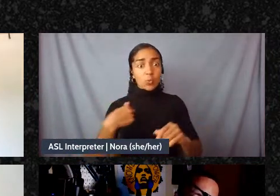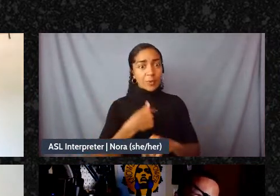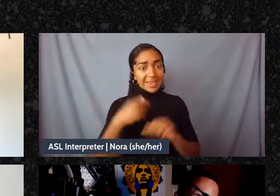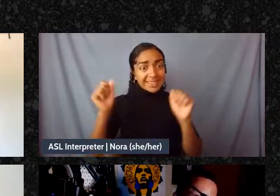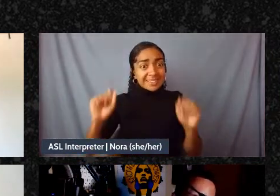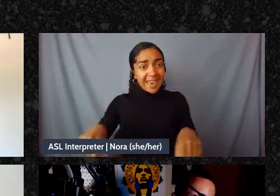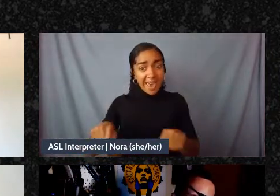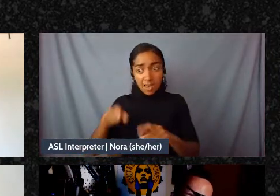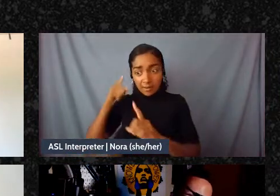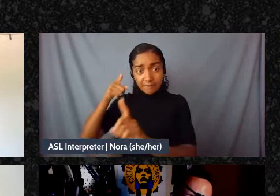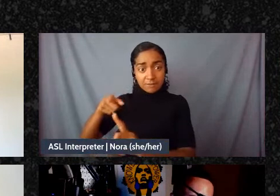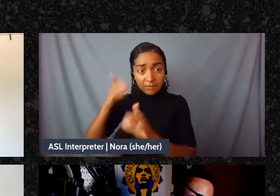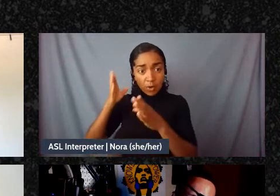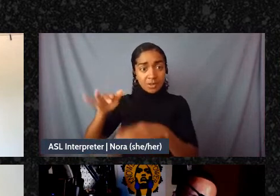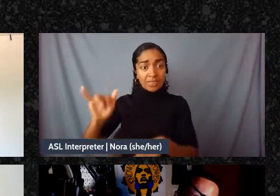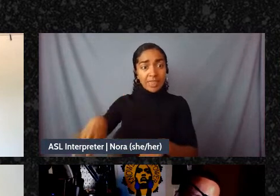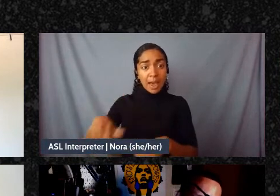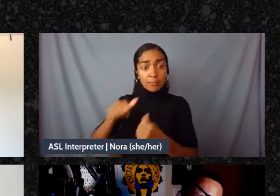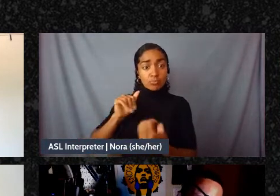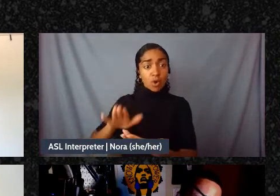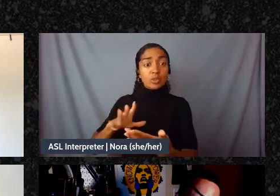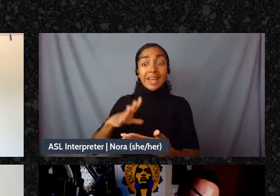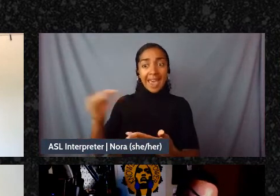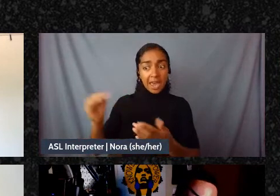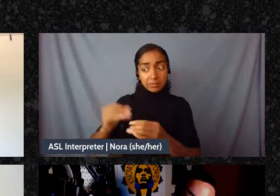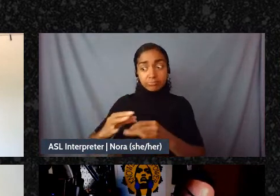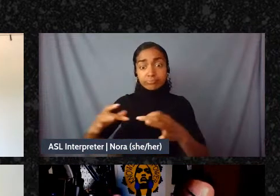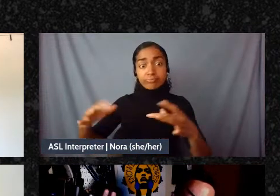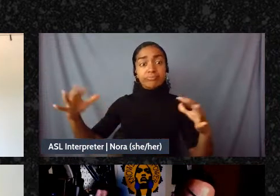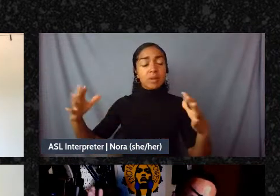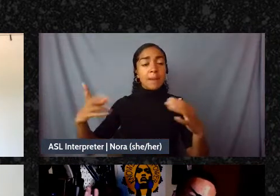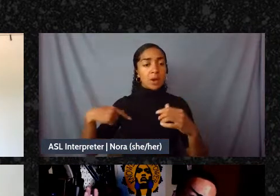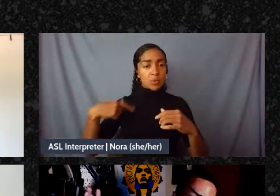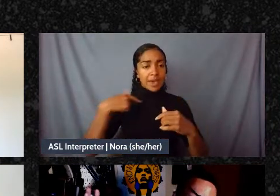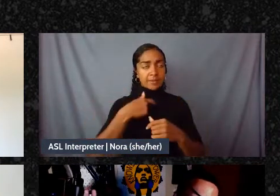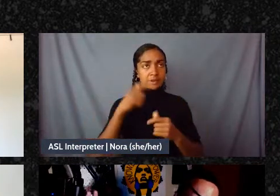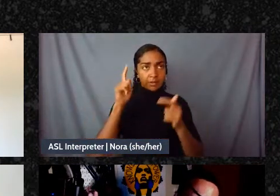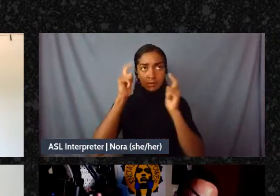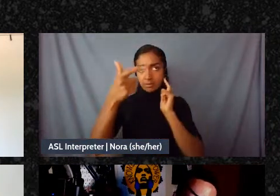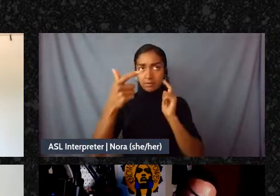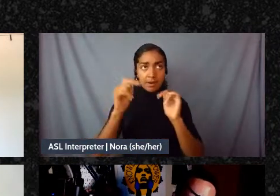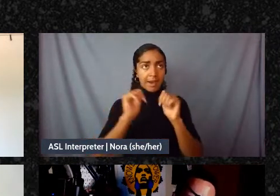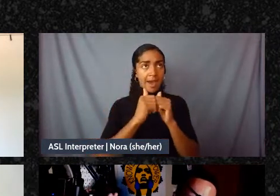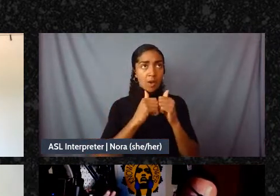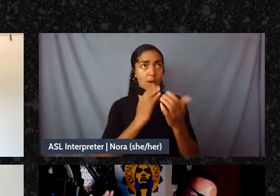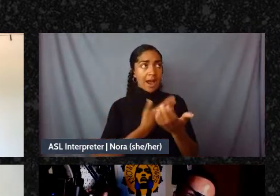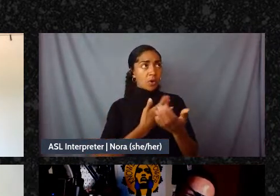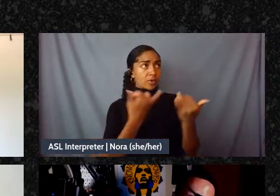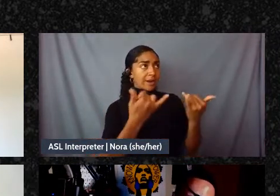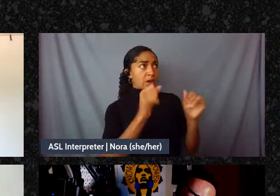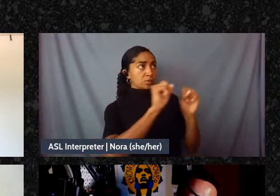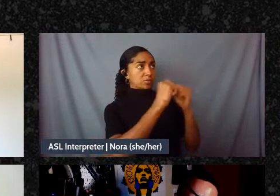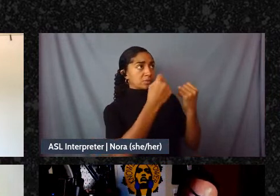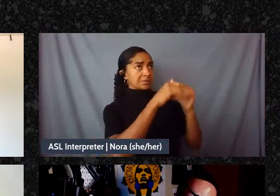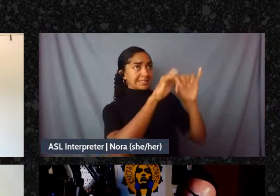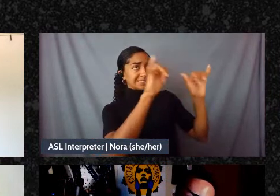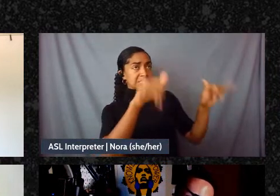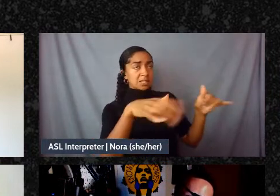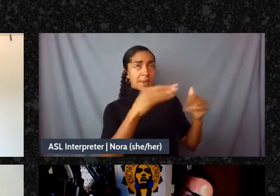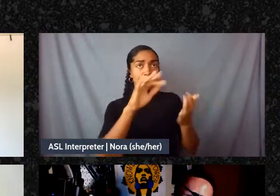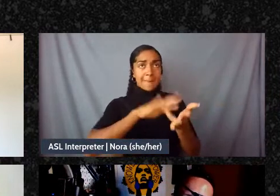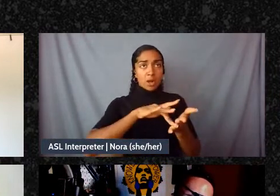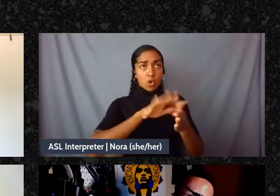approaches to how the overall social order and the medical industrial complexes are built as well